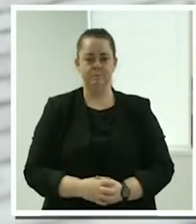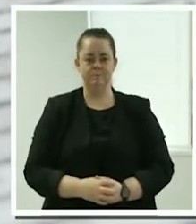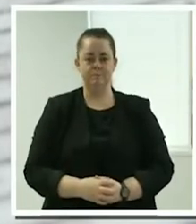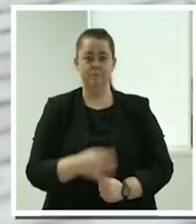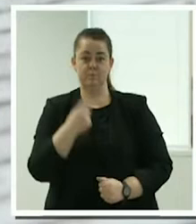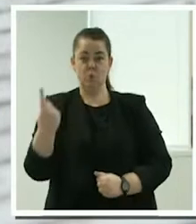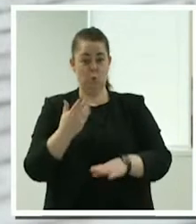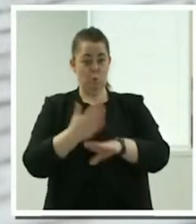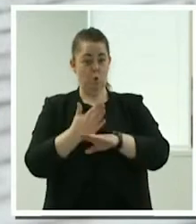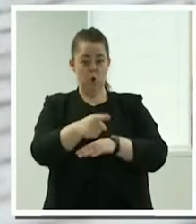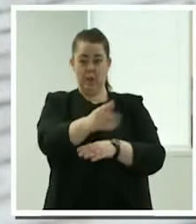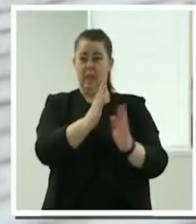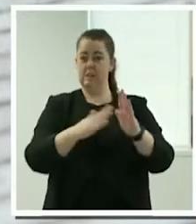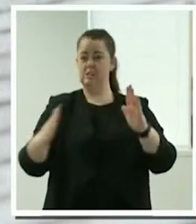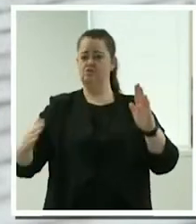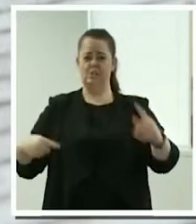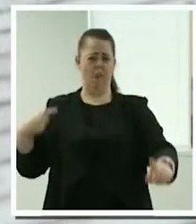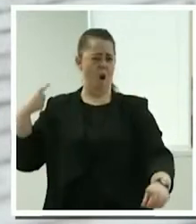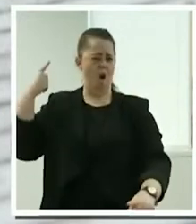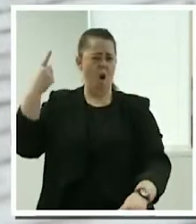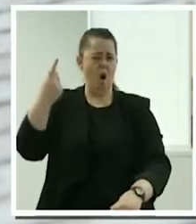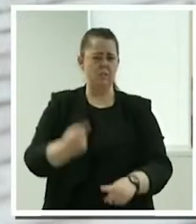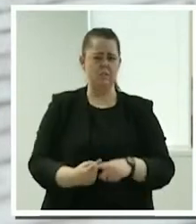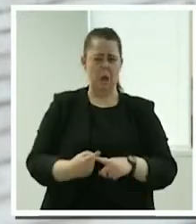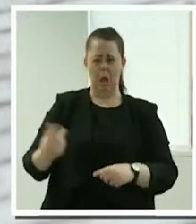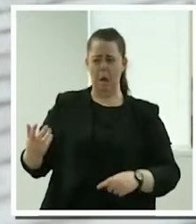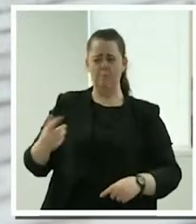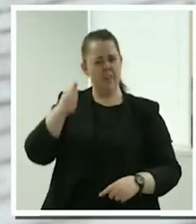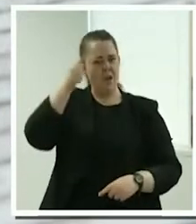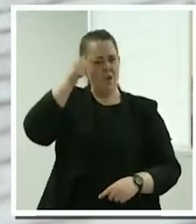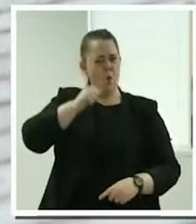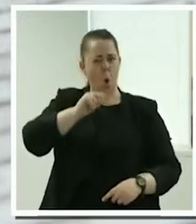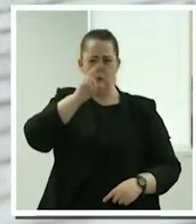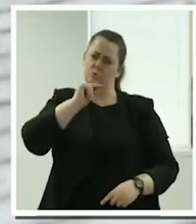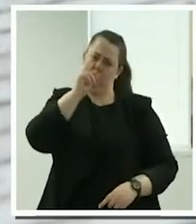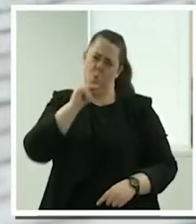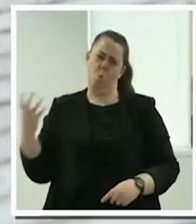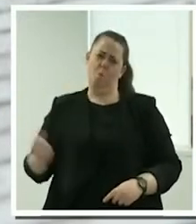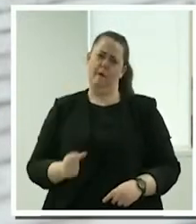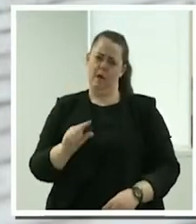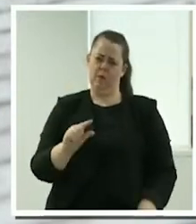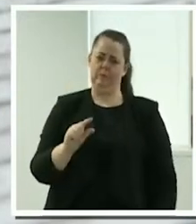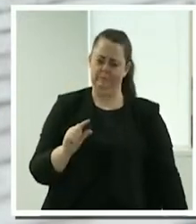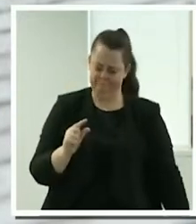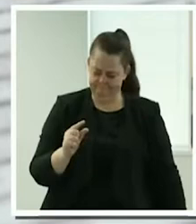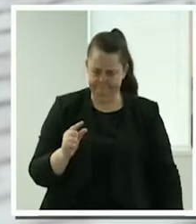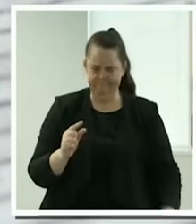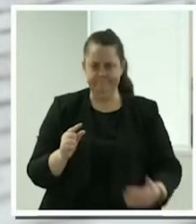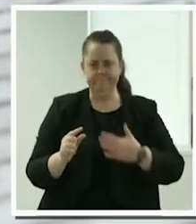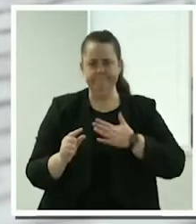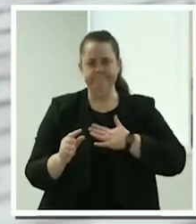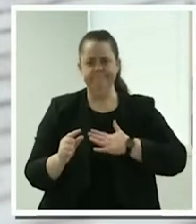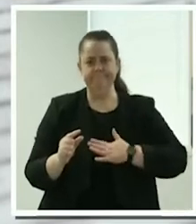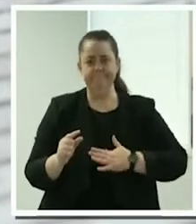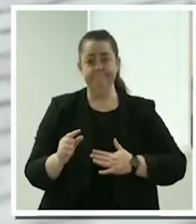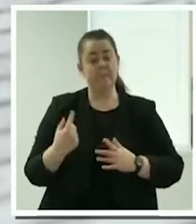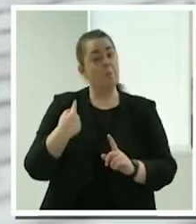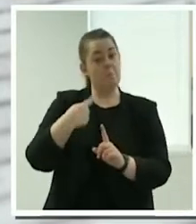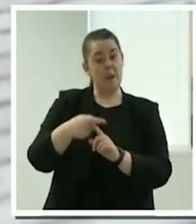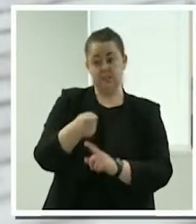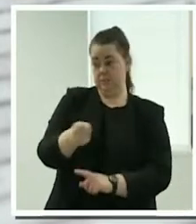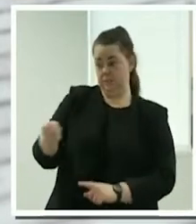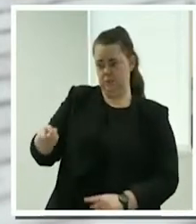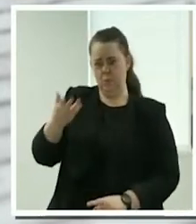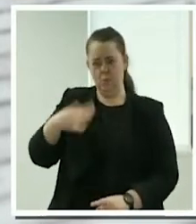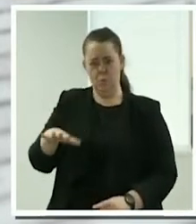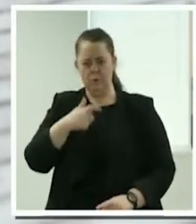underpaid and undervalued and not feeling empowered. We also know that consumers want choice and control over their support and in particular, value